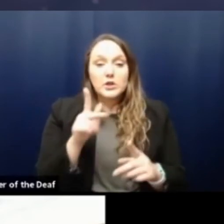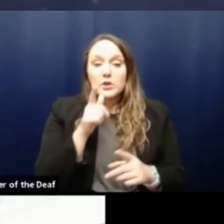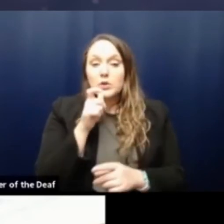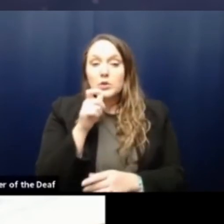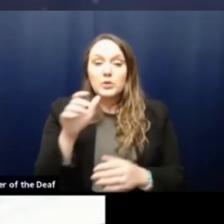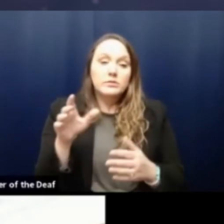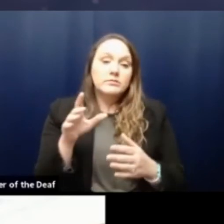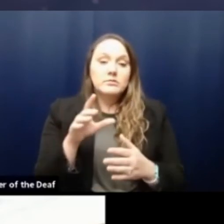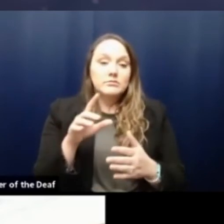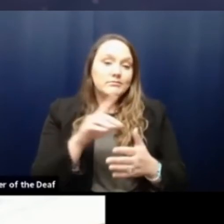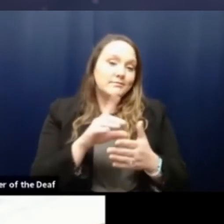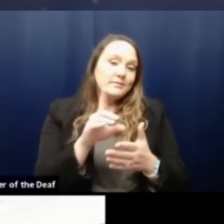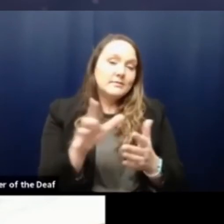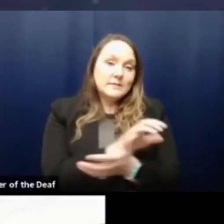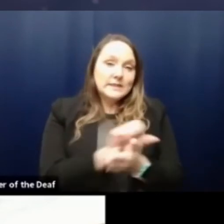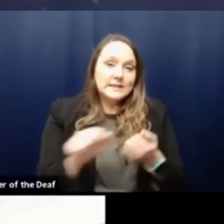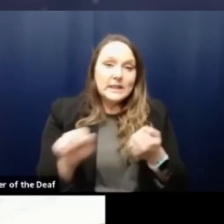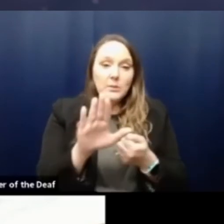offices?